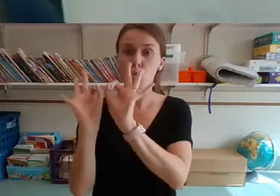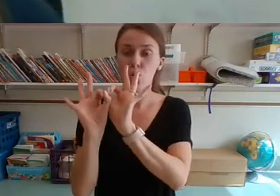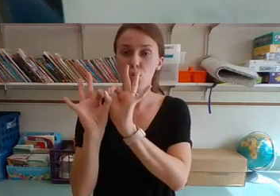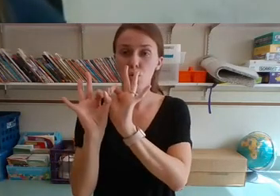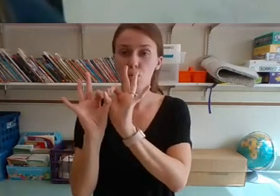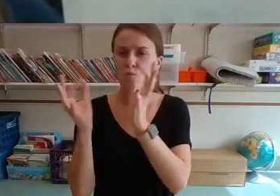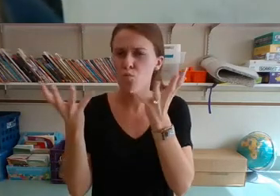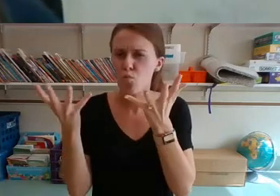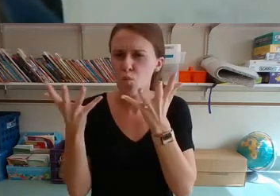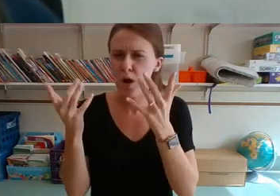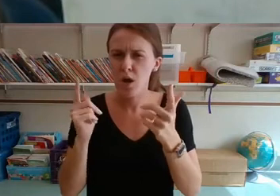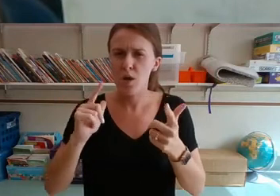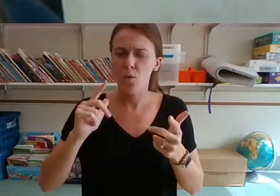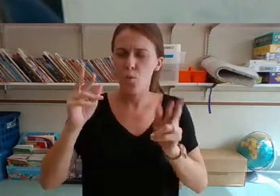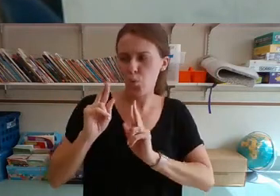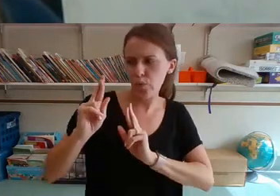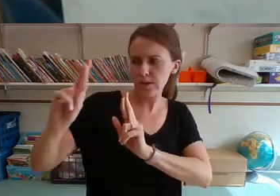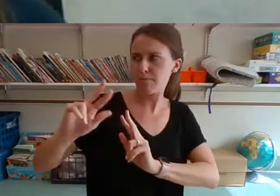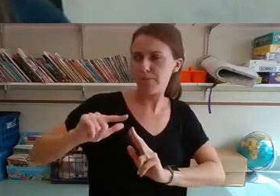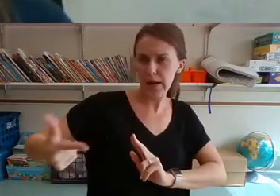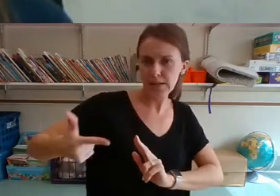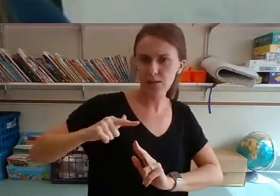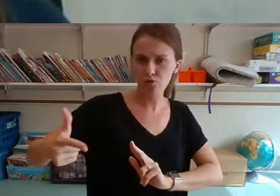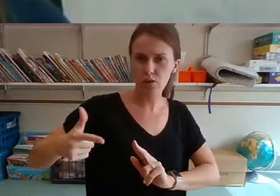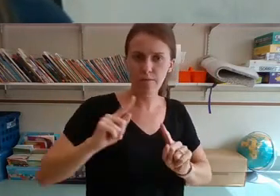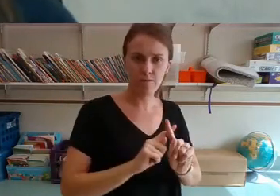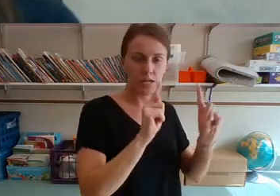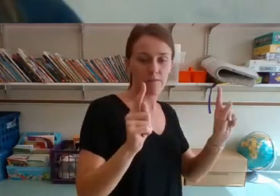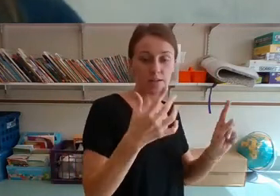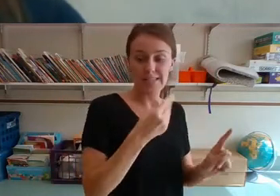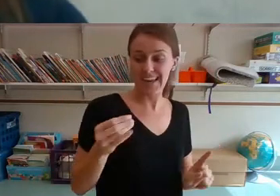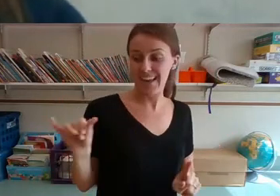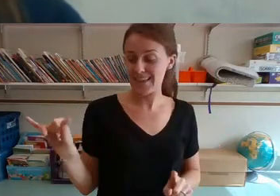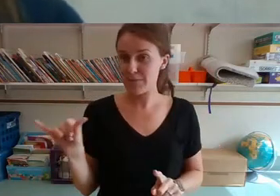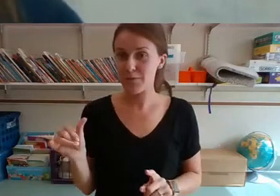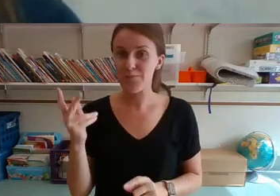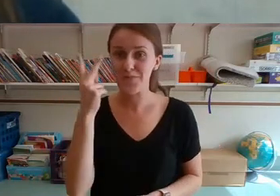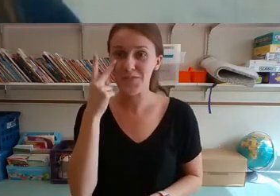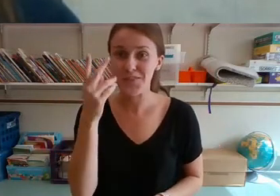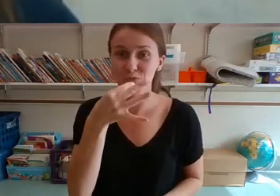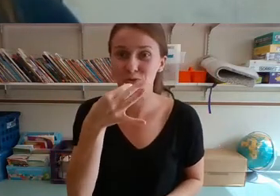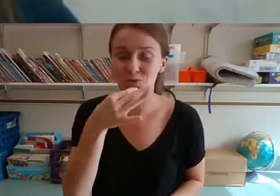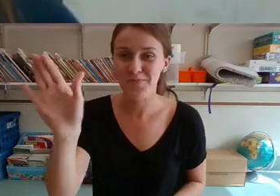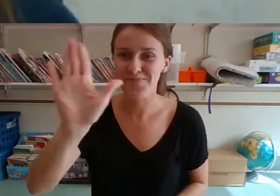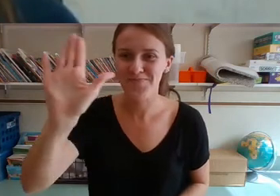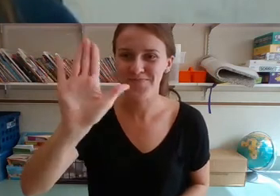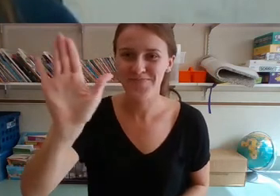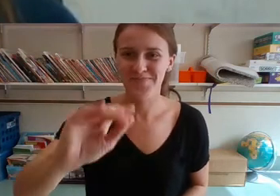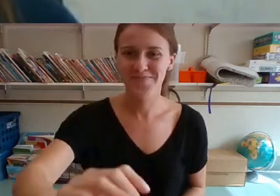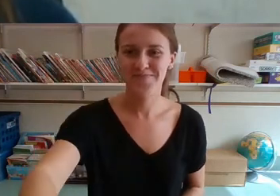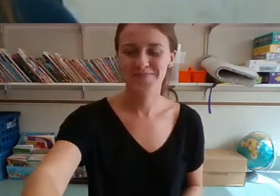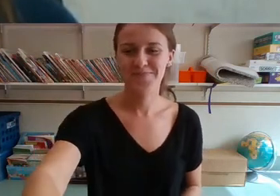respect each other for our differences and our similarities. We'll see you soon. soon. Bye.